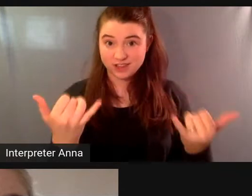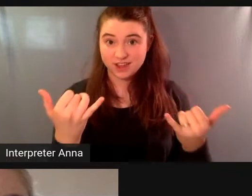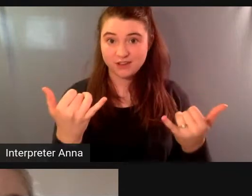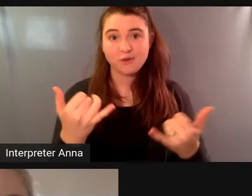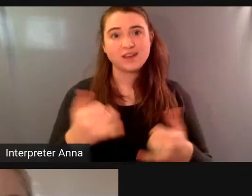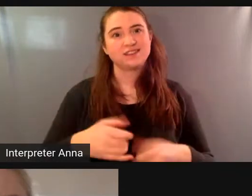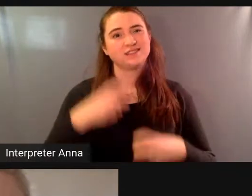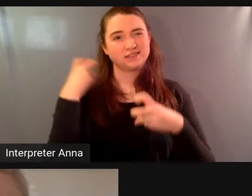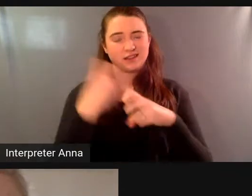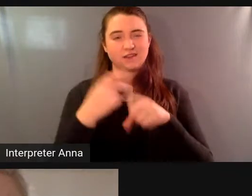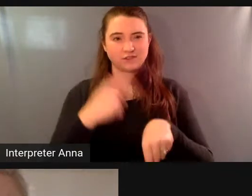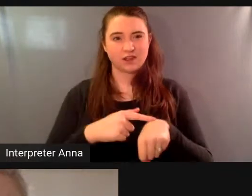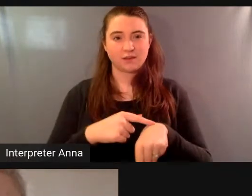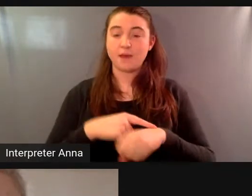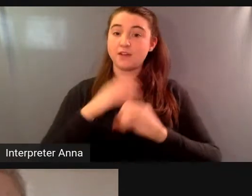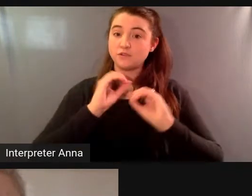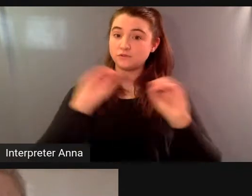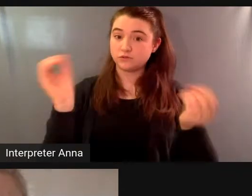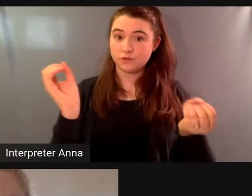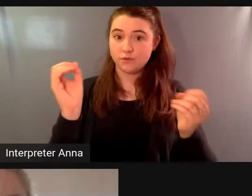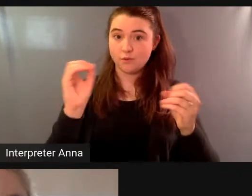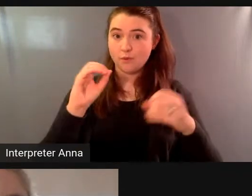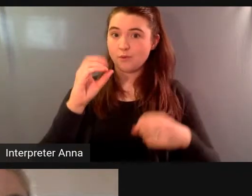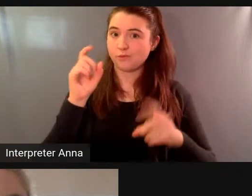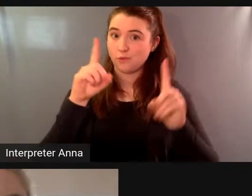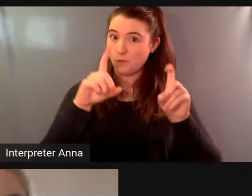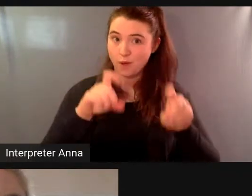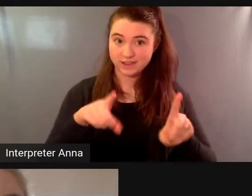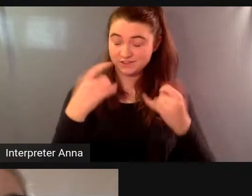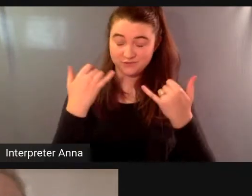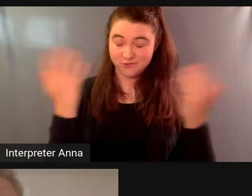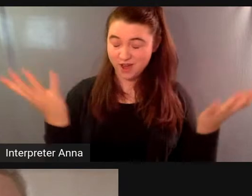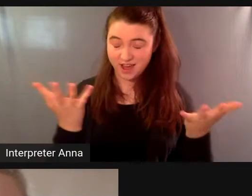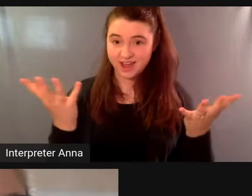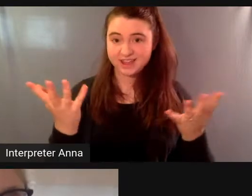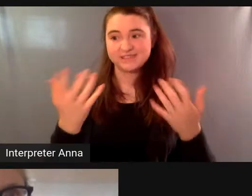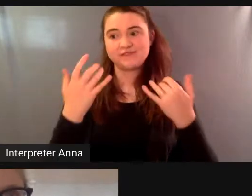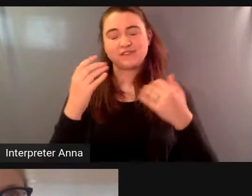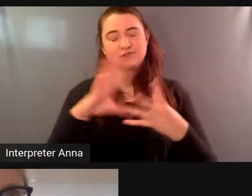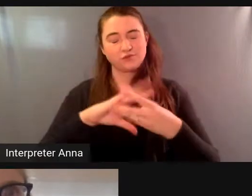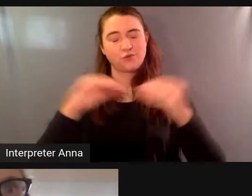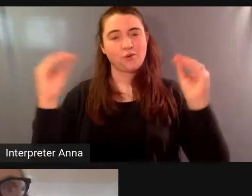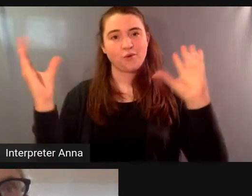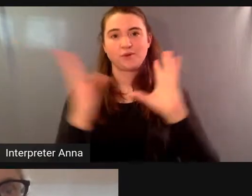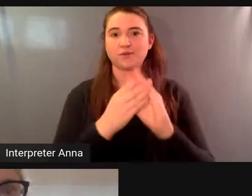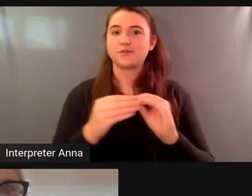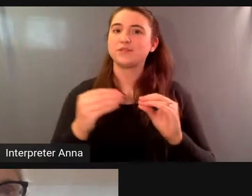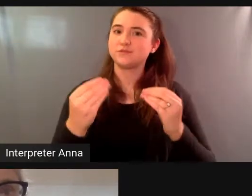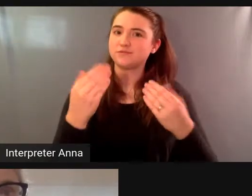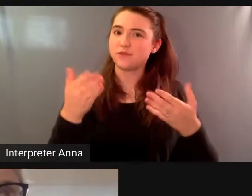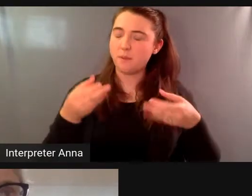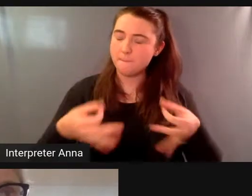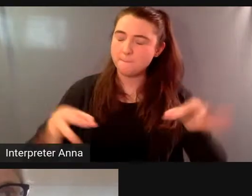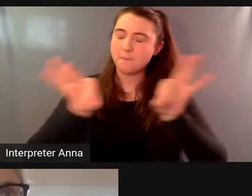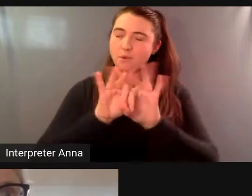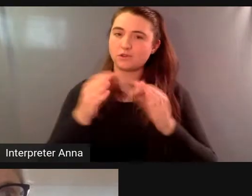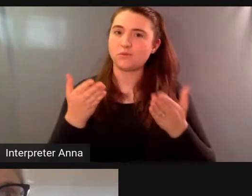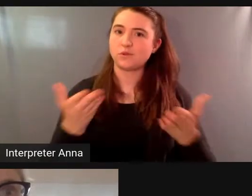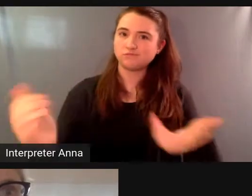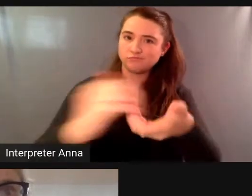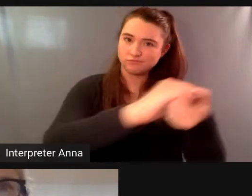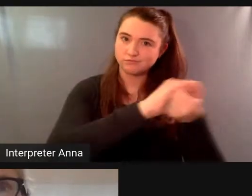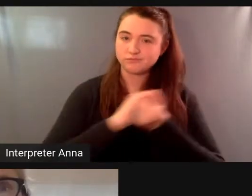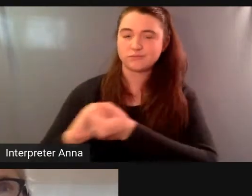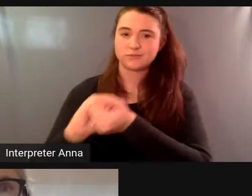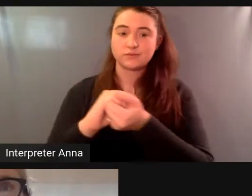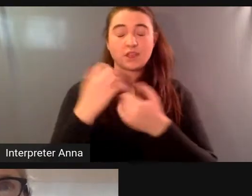incredible way to bring people and communities together in exciting and new ways i think tonight's gathering is a testament to that you can't